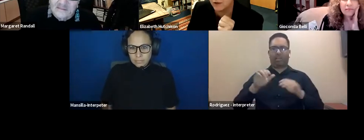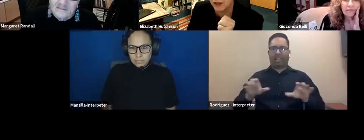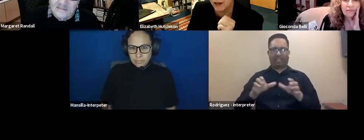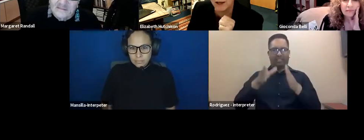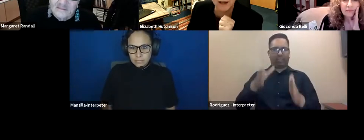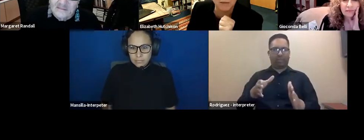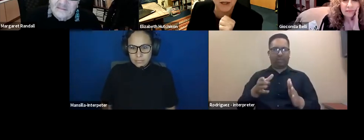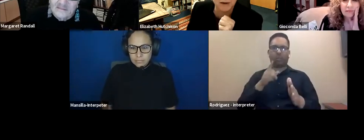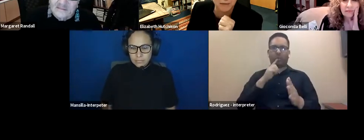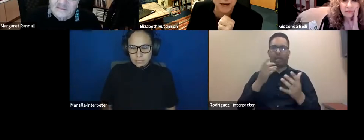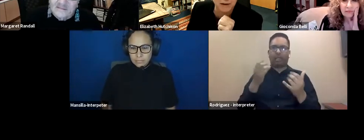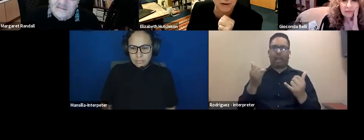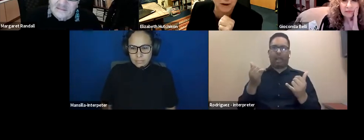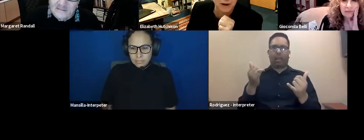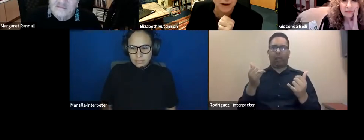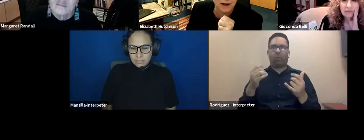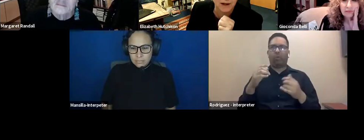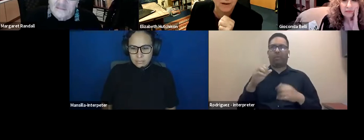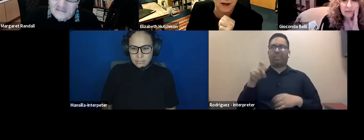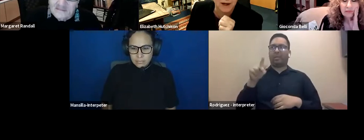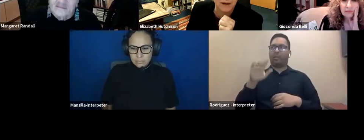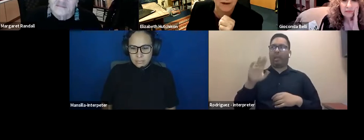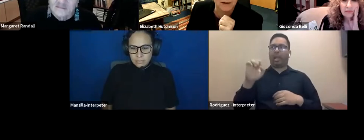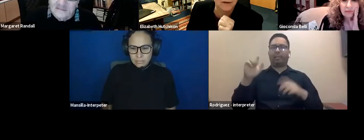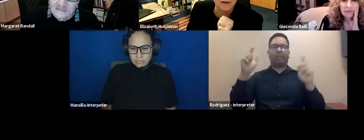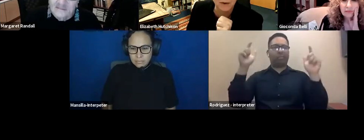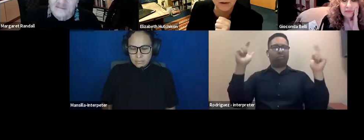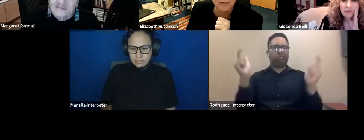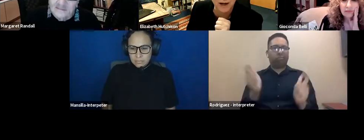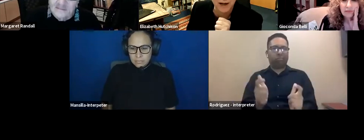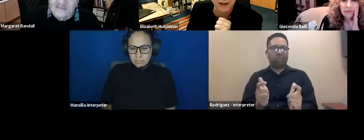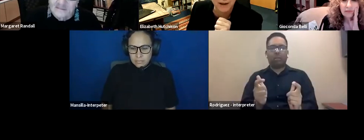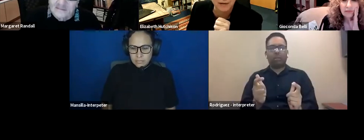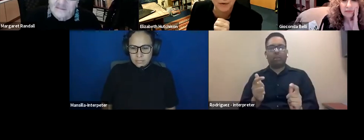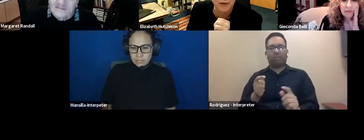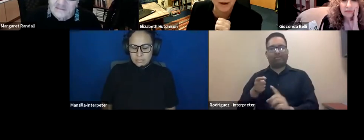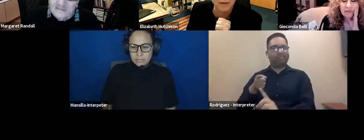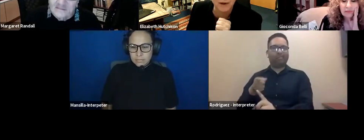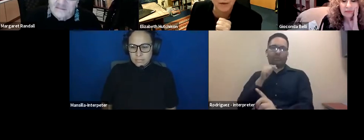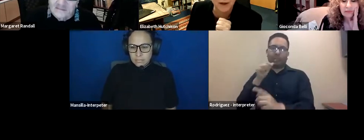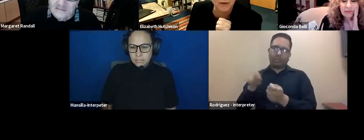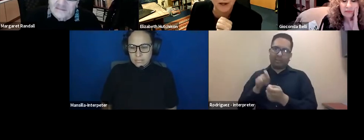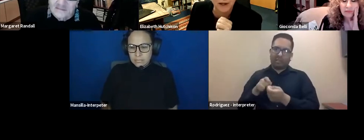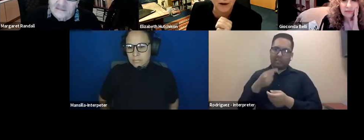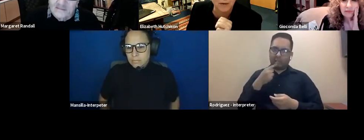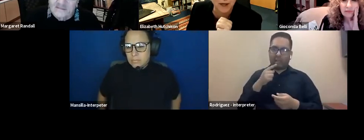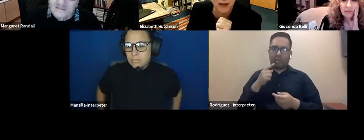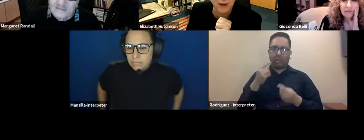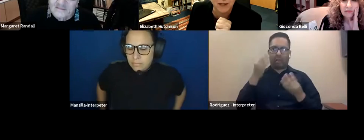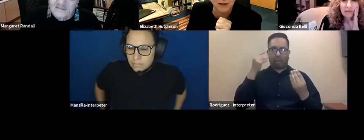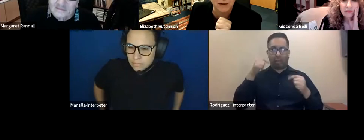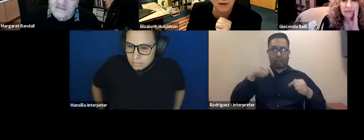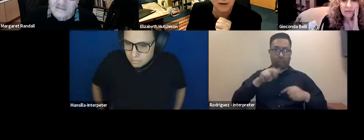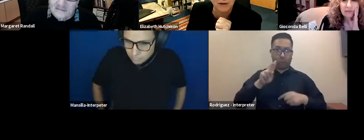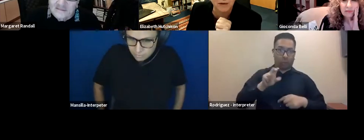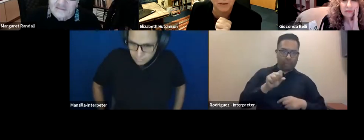shrinking and limited space. And I, it doesn't specify if we're thinking of the US or Nicaragua, but I